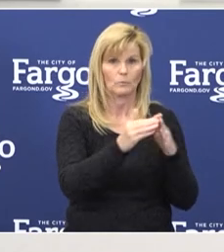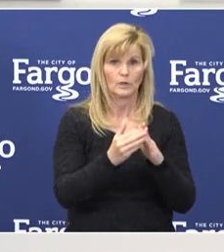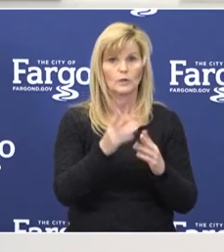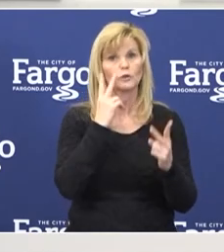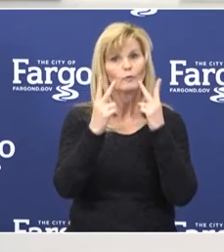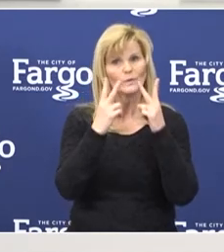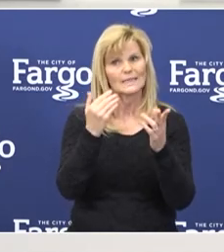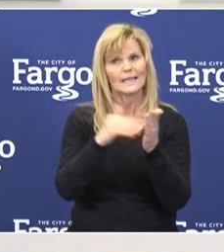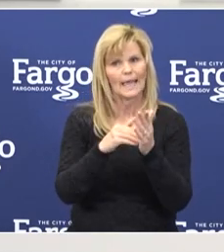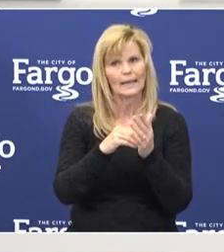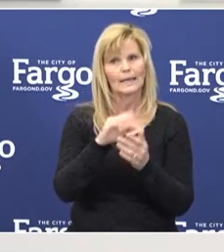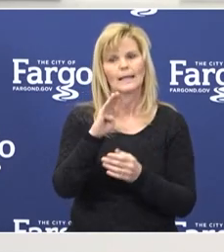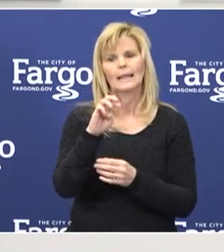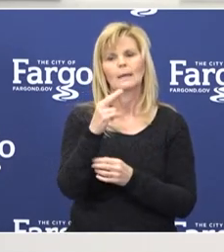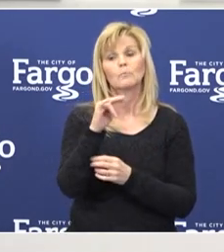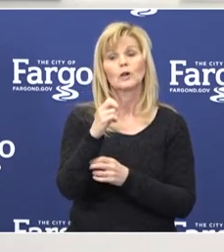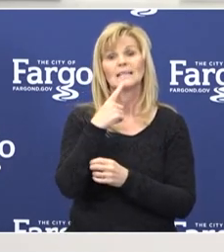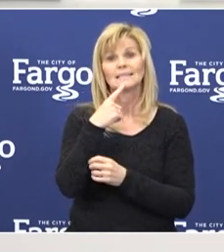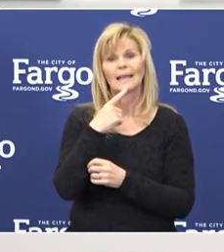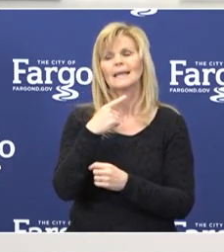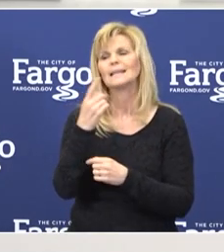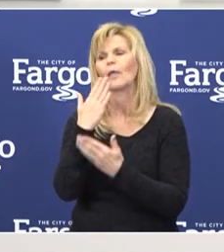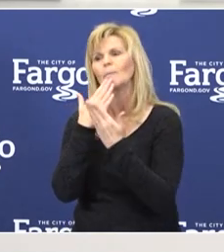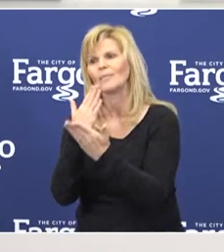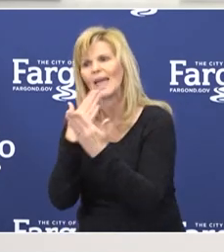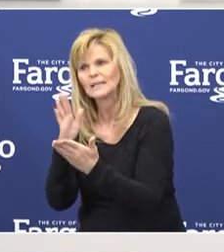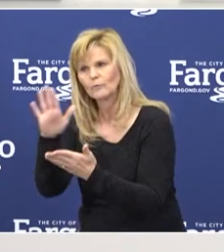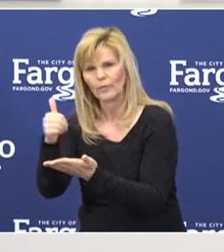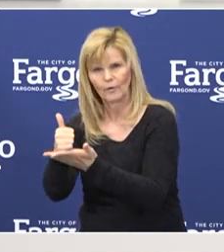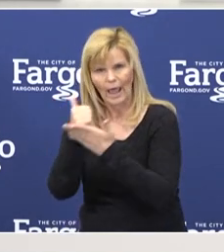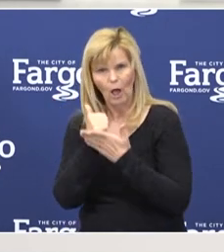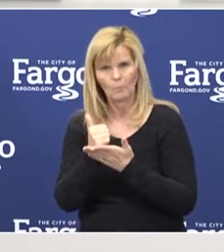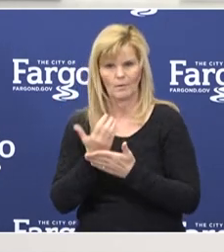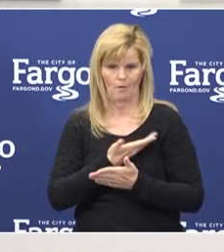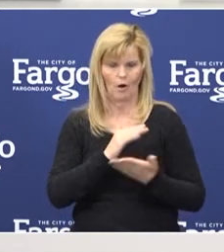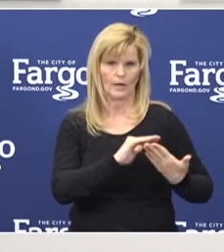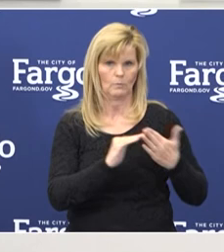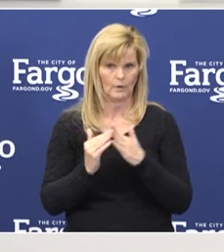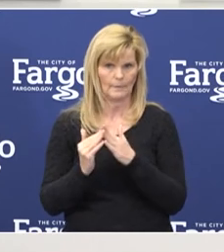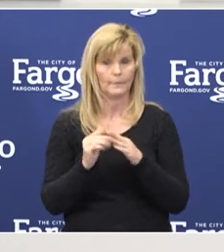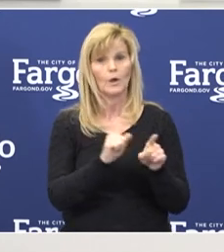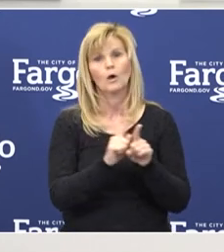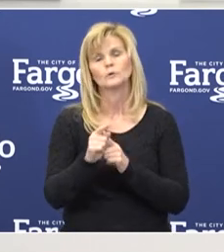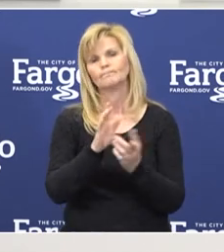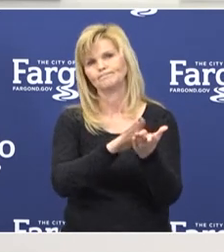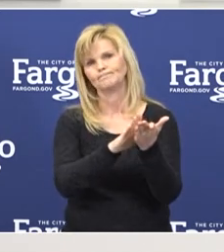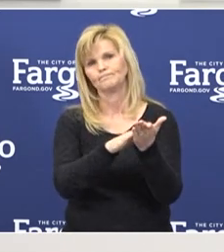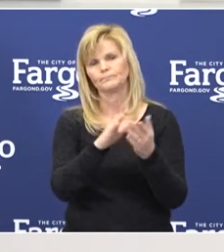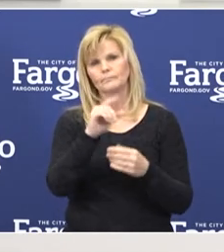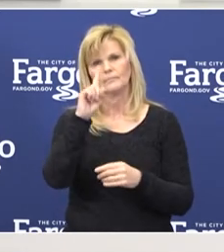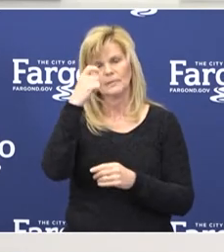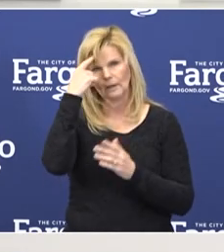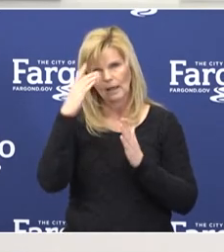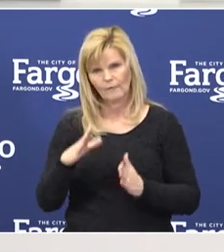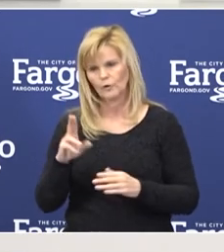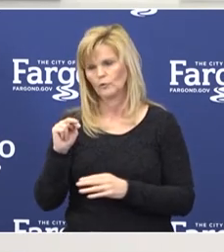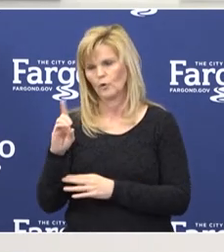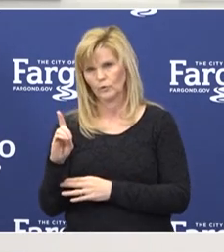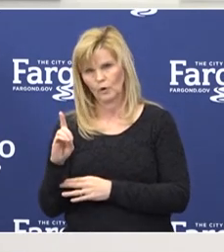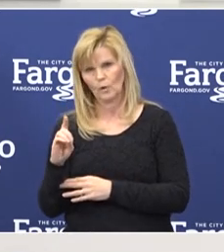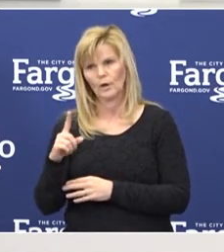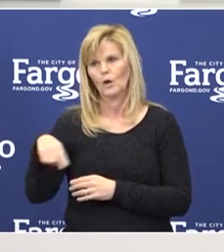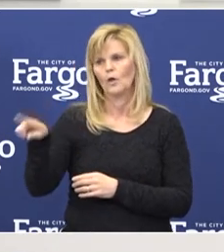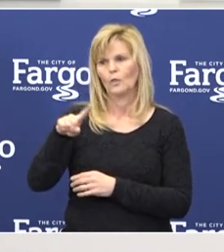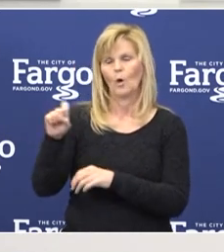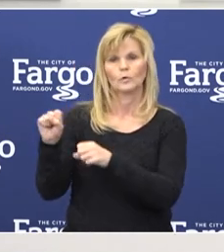like Bernie says, say thanks to them for their service and how they're helping us in this community. We also want to give a shout out to Governor Burgum and Tammy Miller, is